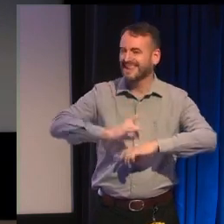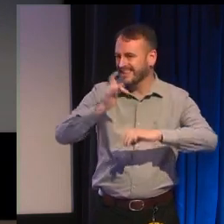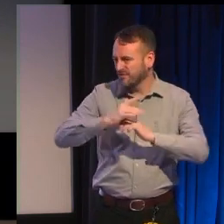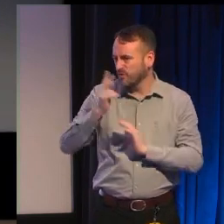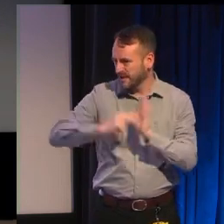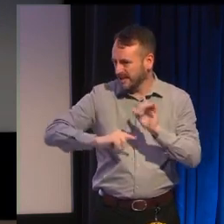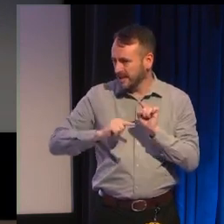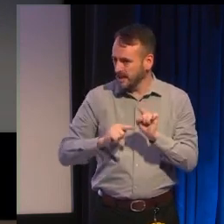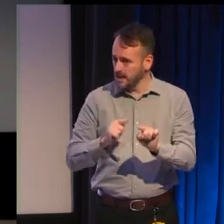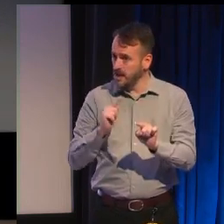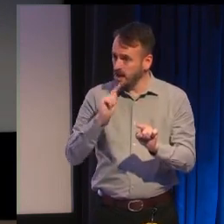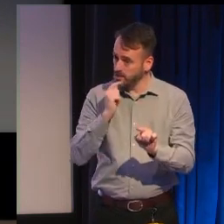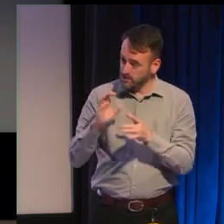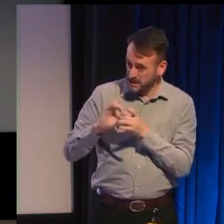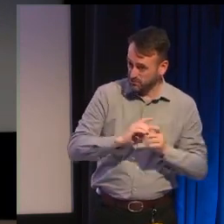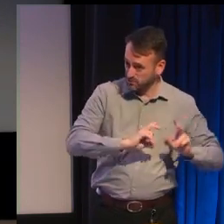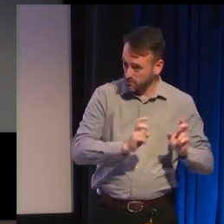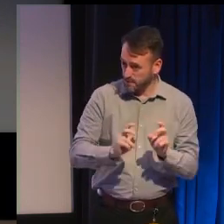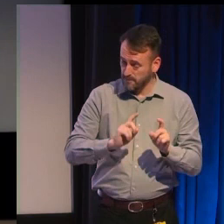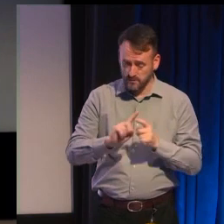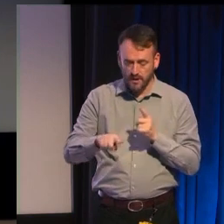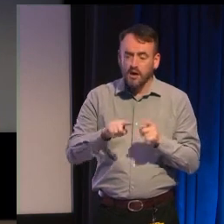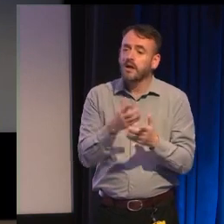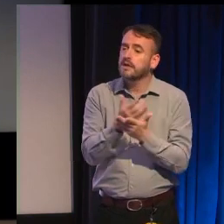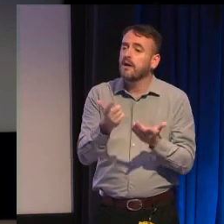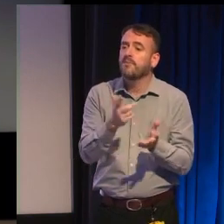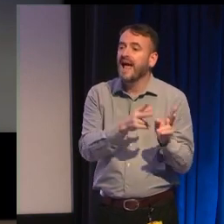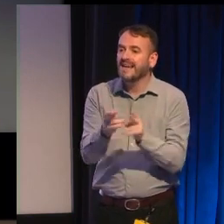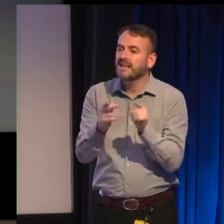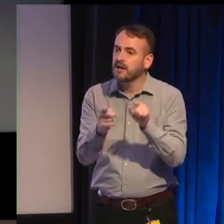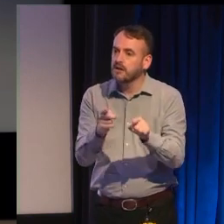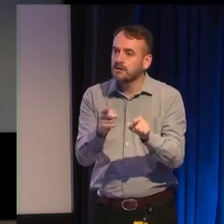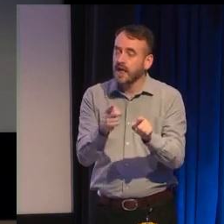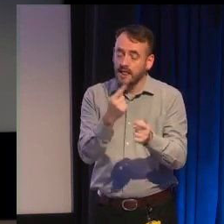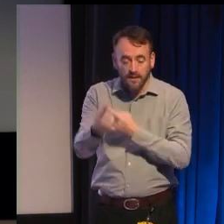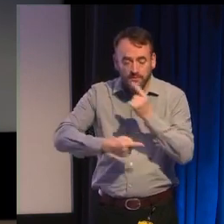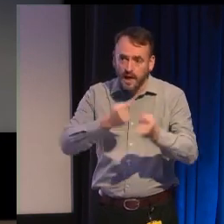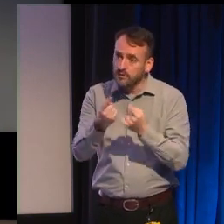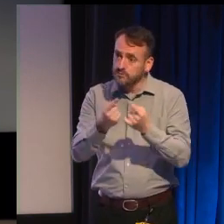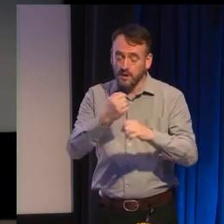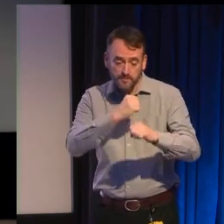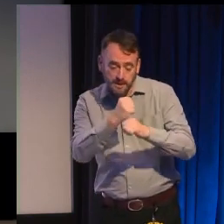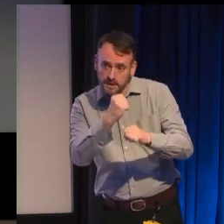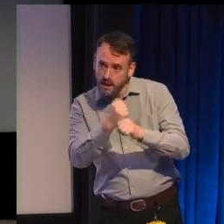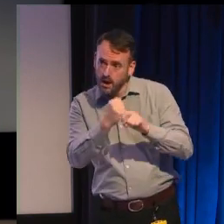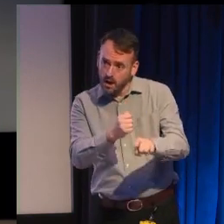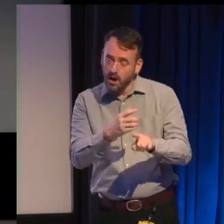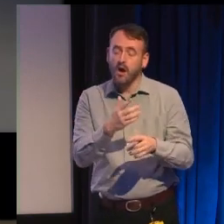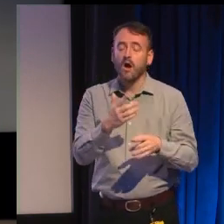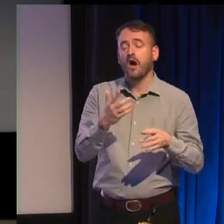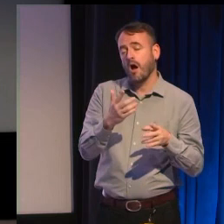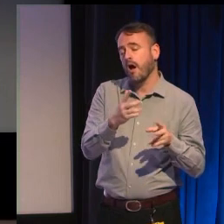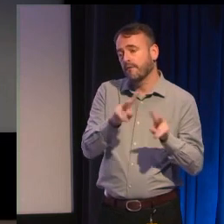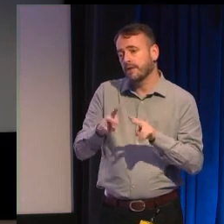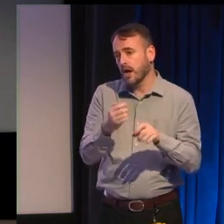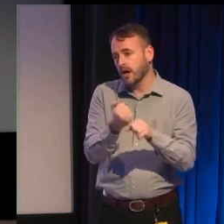you can even find editors who explicitly tag video games as a type of media that they work with and it's not that common